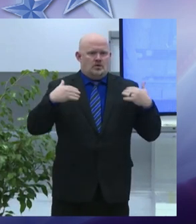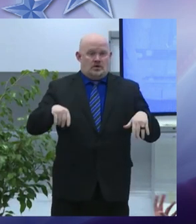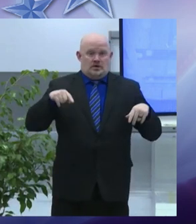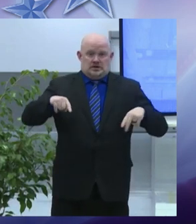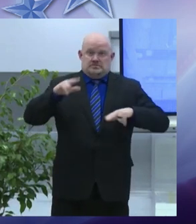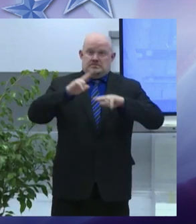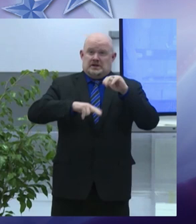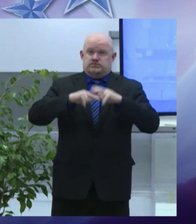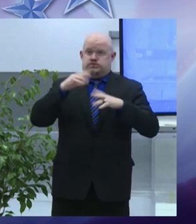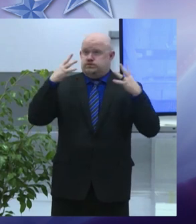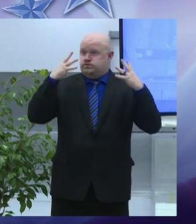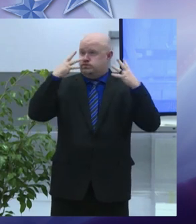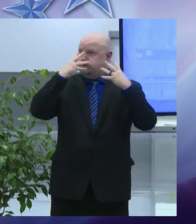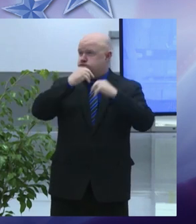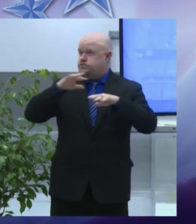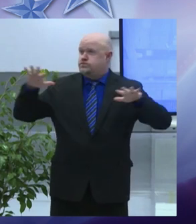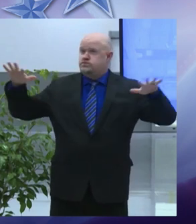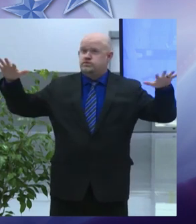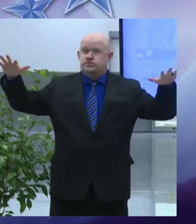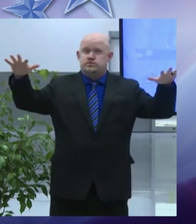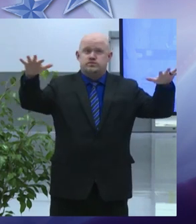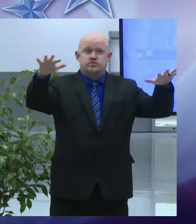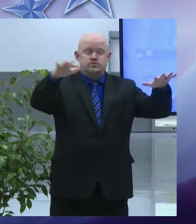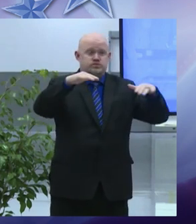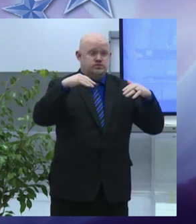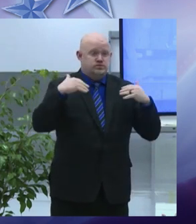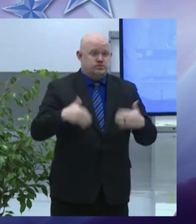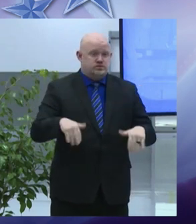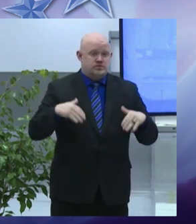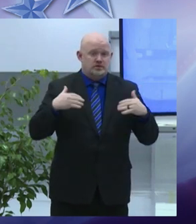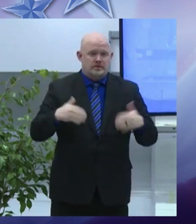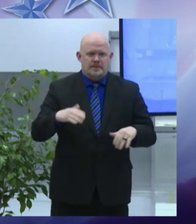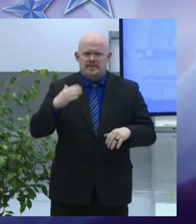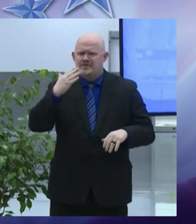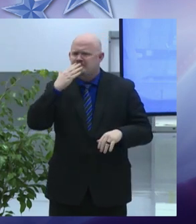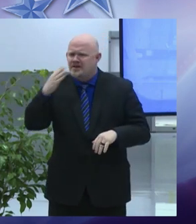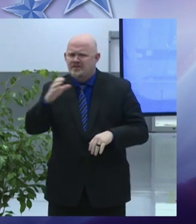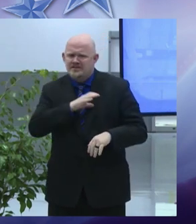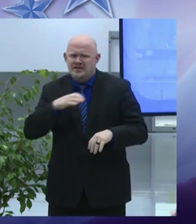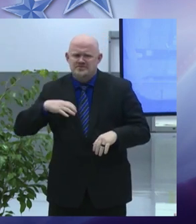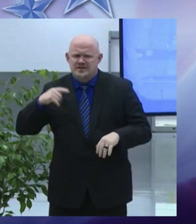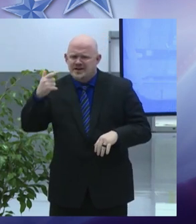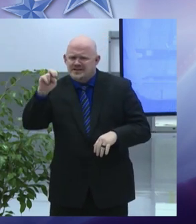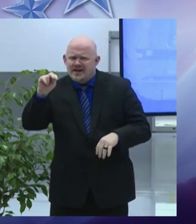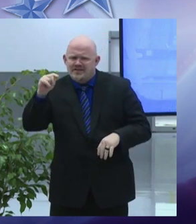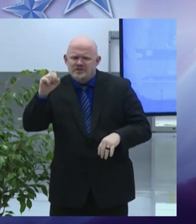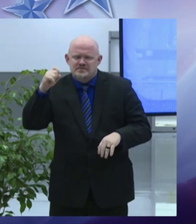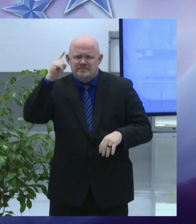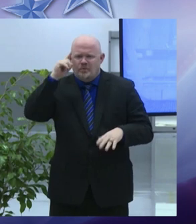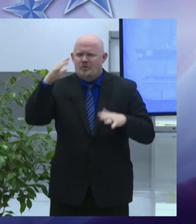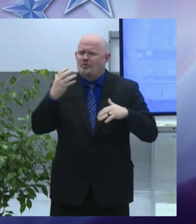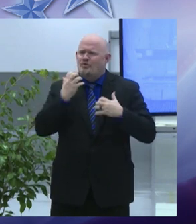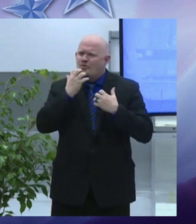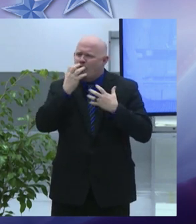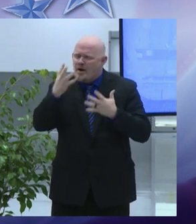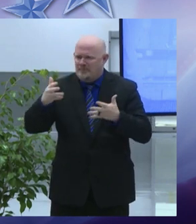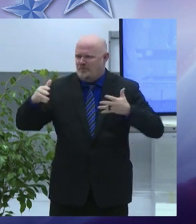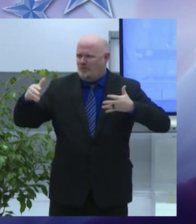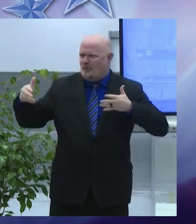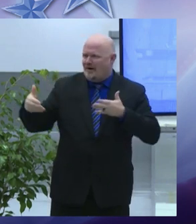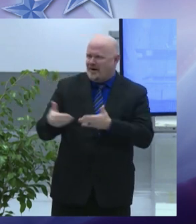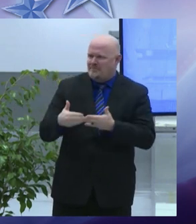so thank you counselor gathers for that very warm introduction you I think back